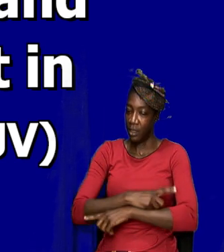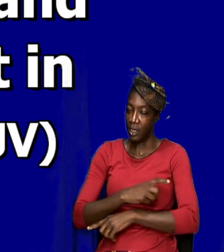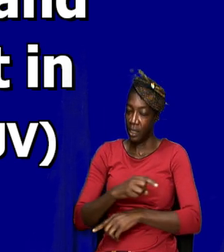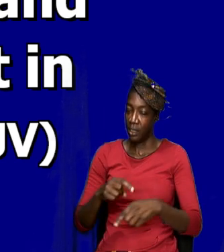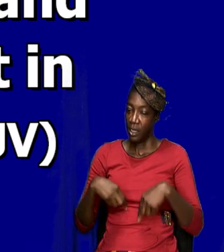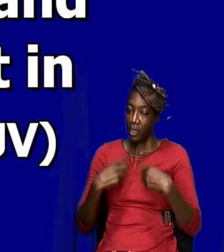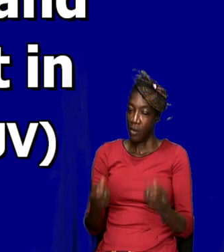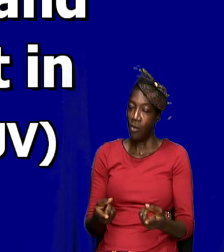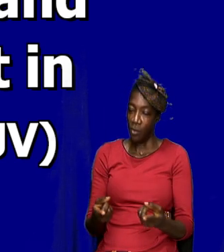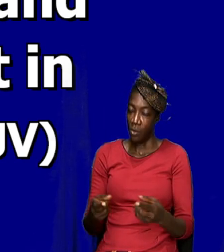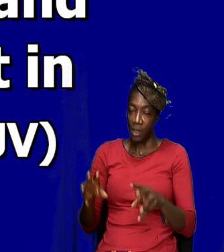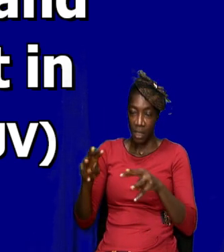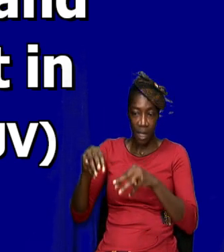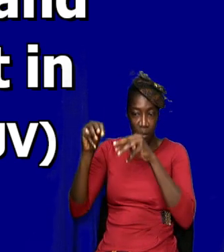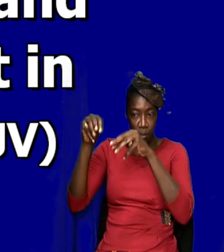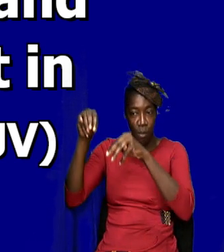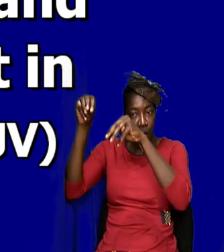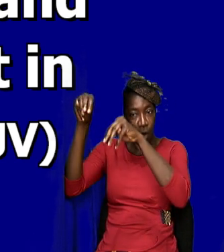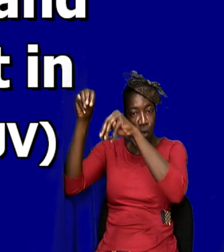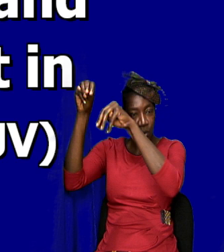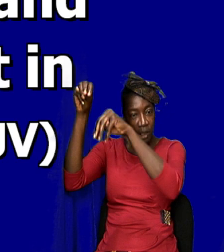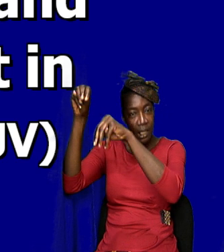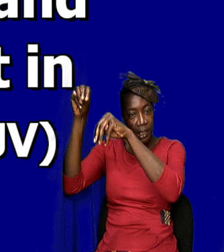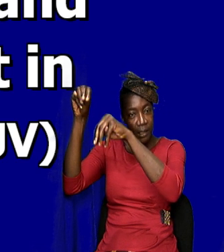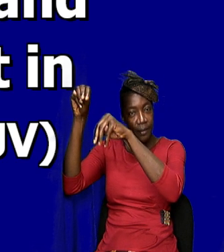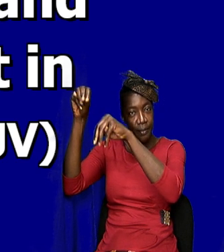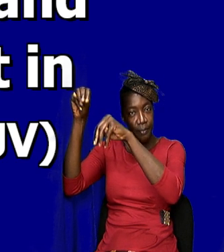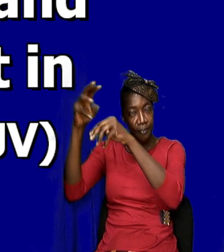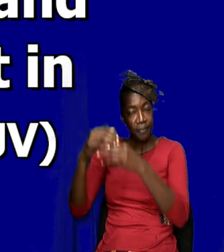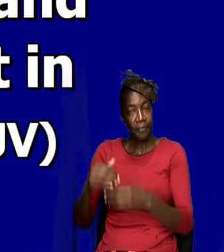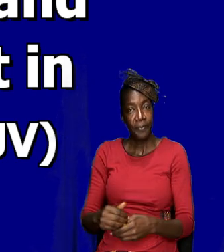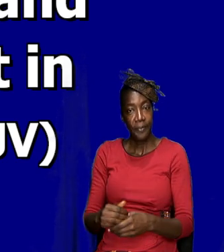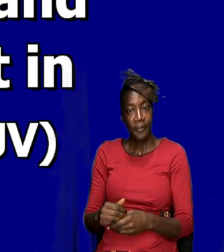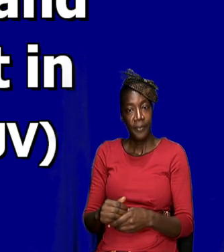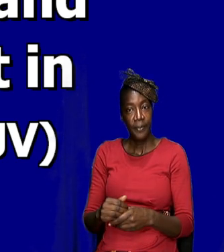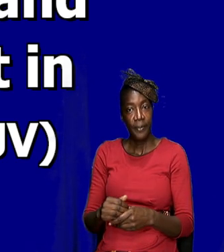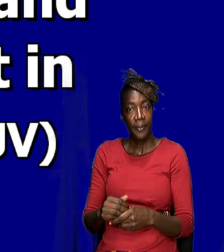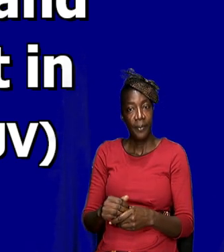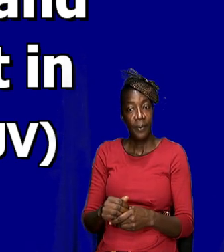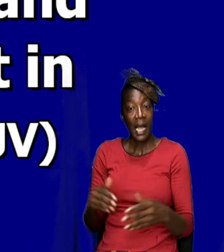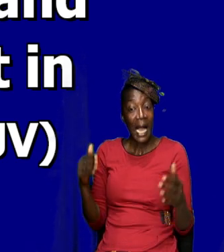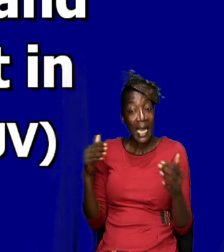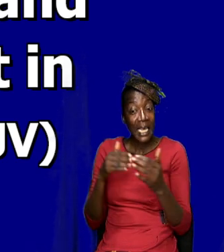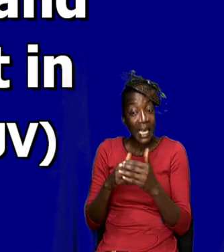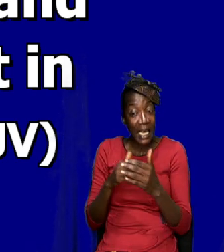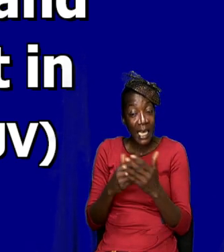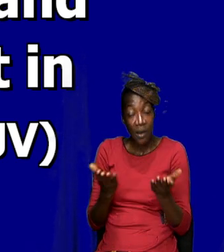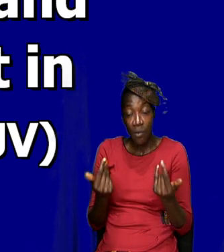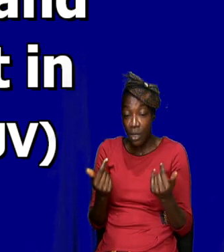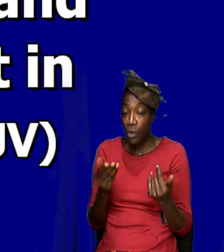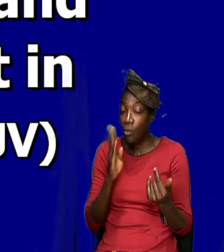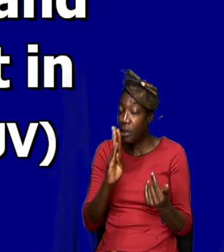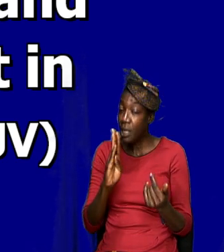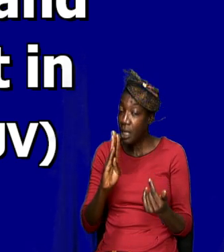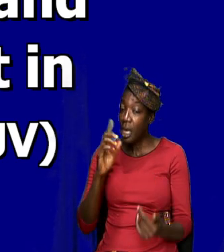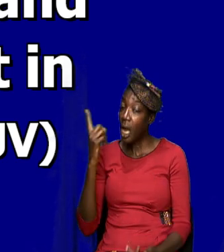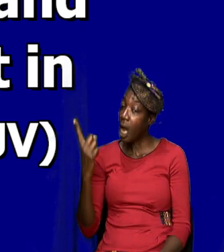went out into a mountain, he went out into a mountain place, again he wanted to be alone